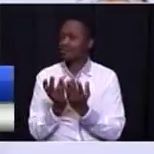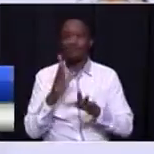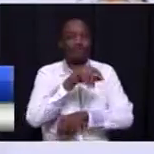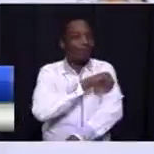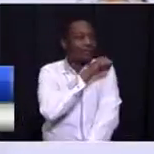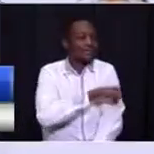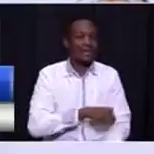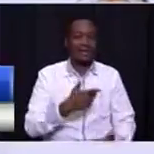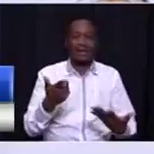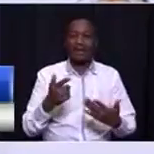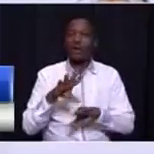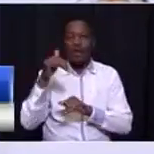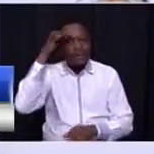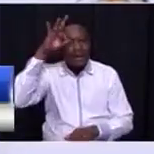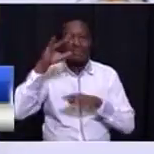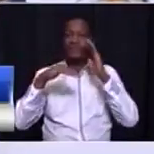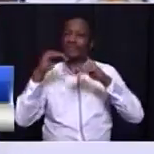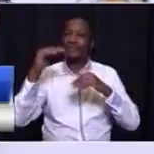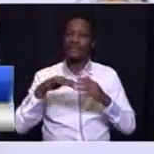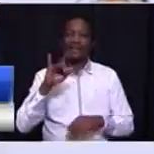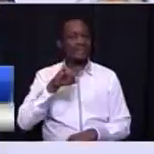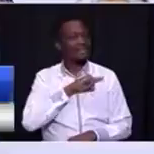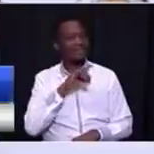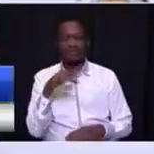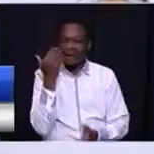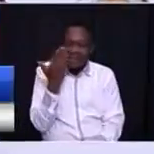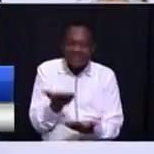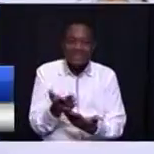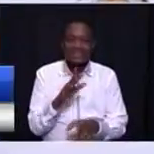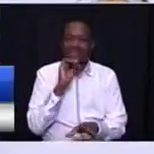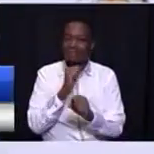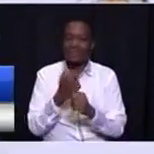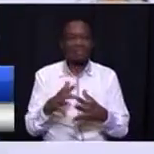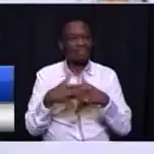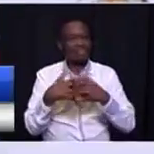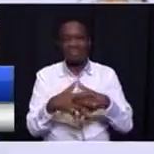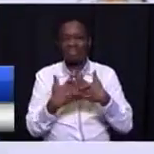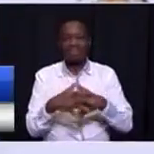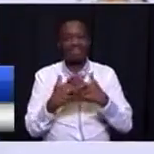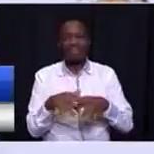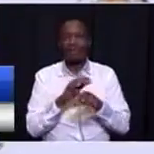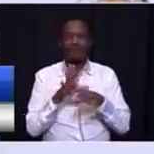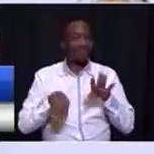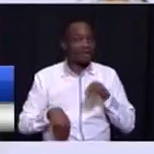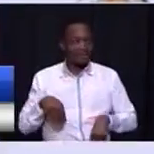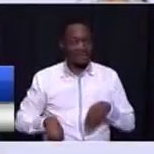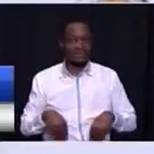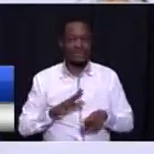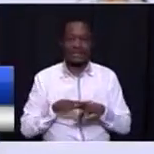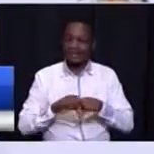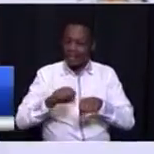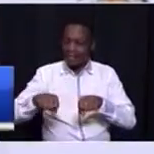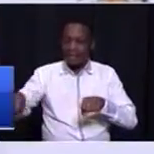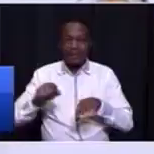hospital or in a government building. And that's why these tenders are causing a lot of problems of corruption and they delay